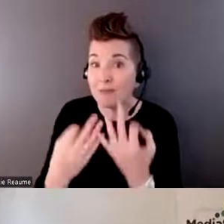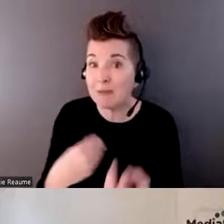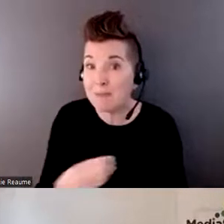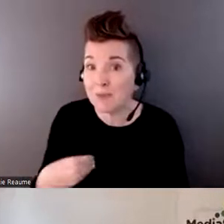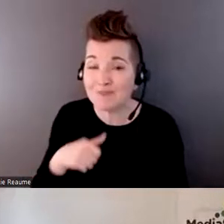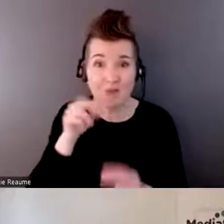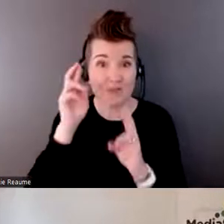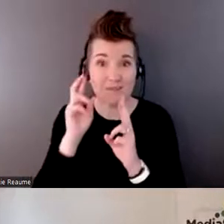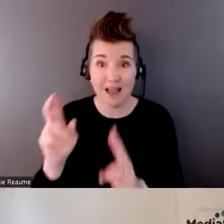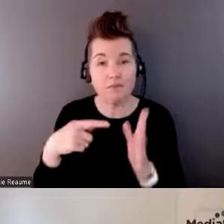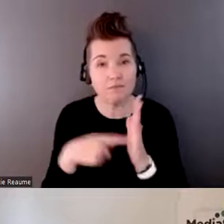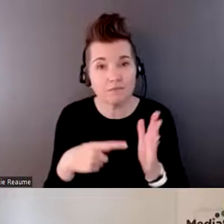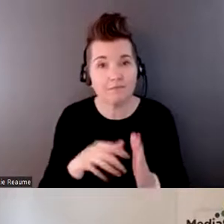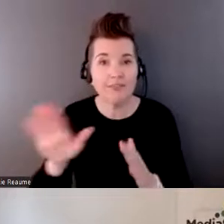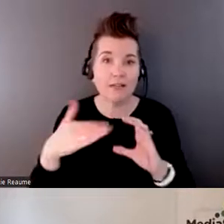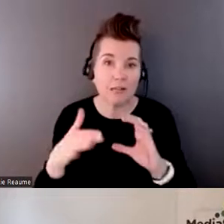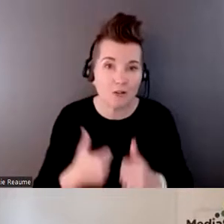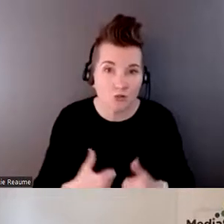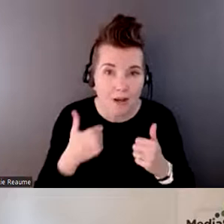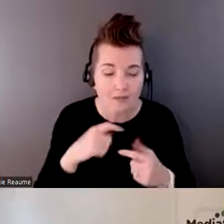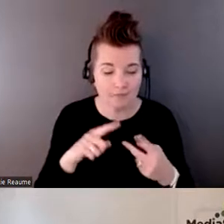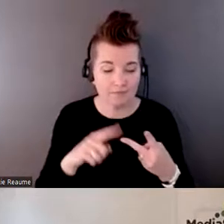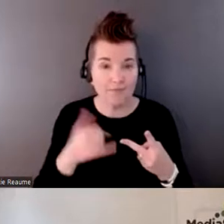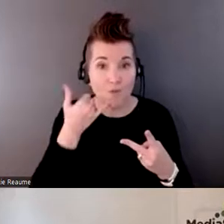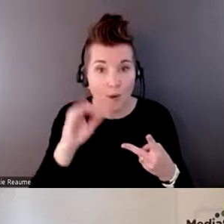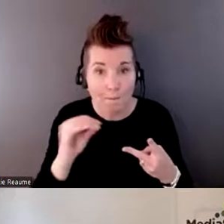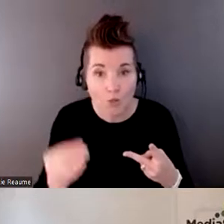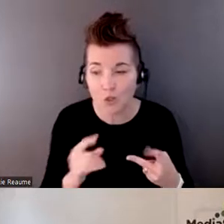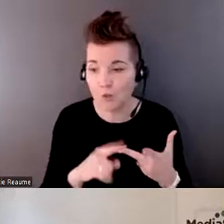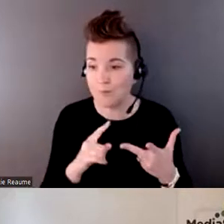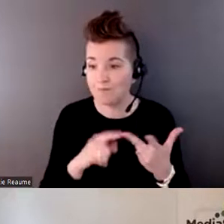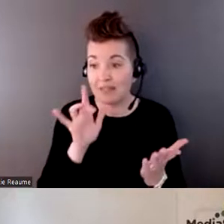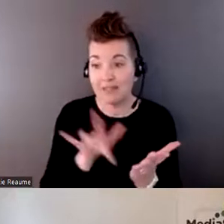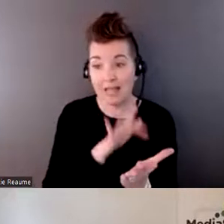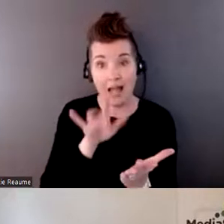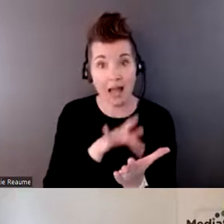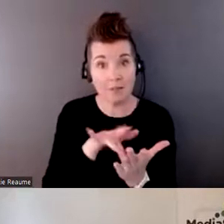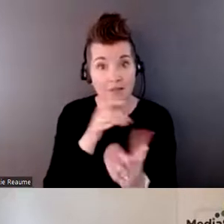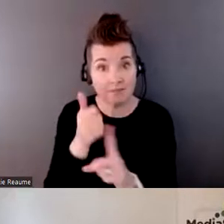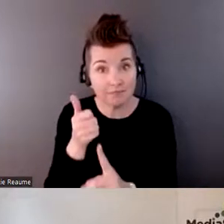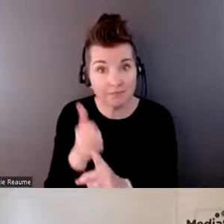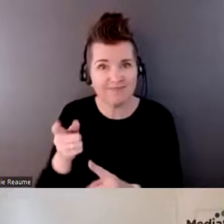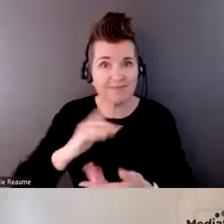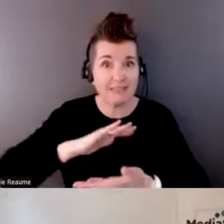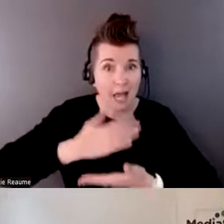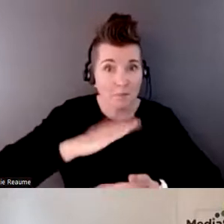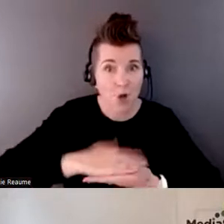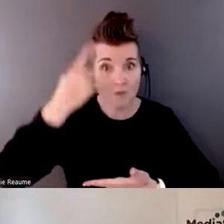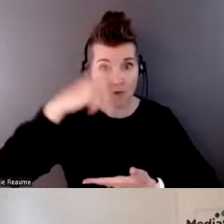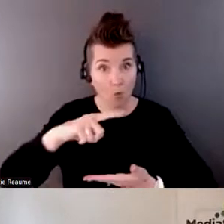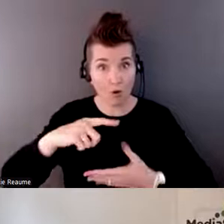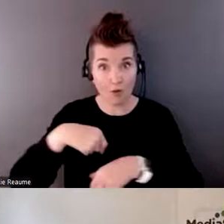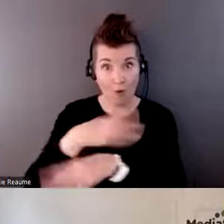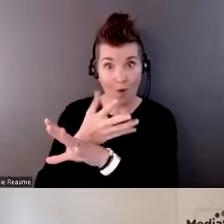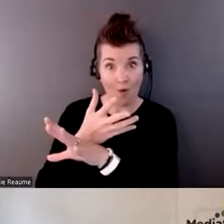their email addresses, phone numbers. The tablets or the laptops that were being used for the calls were